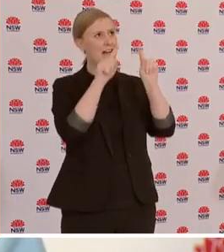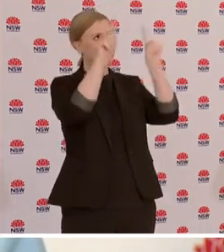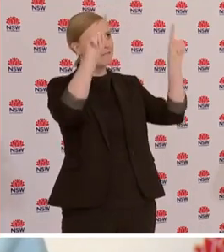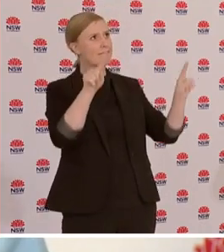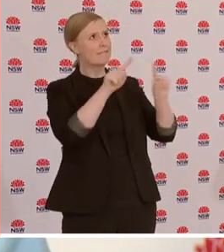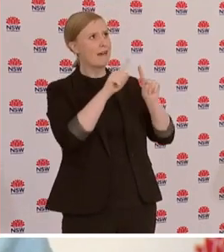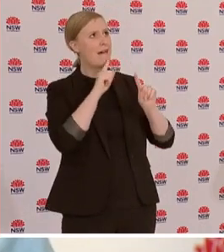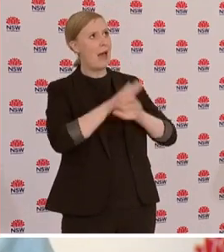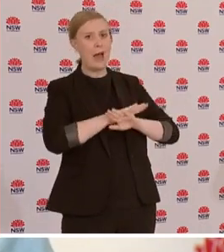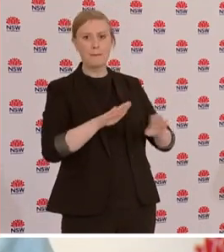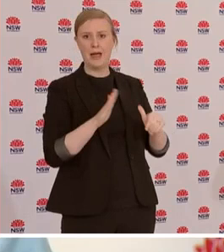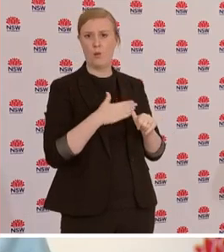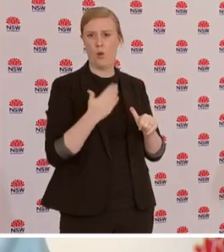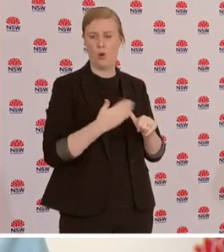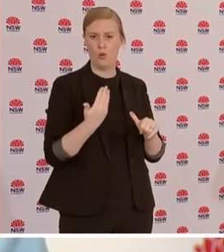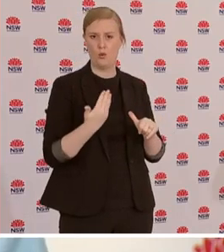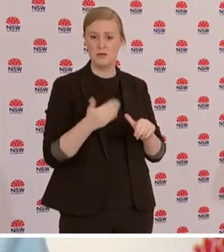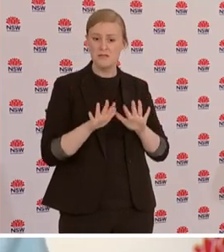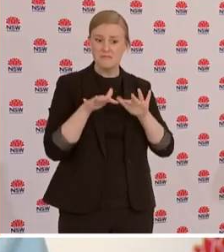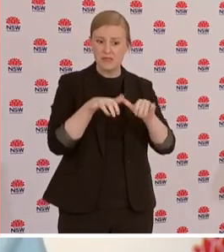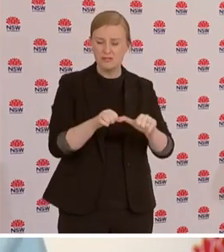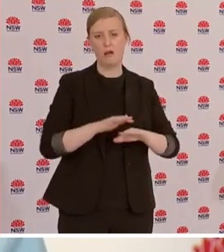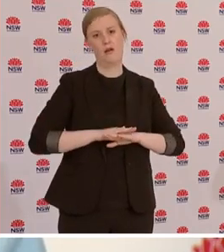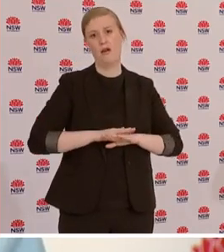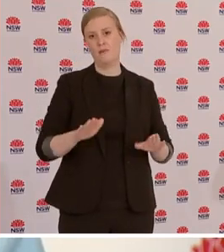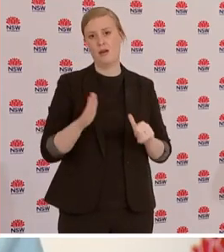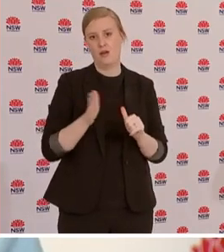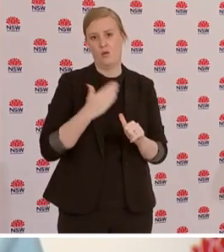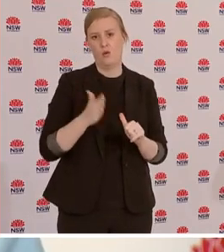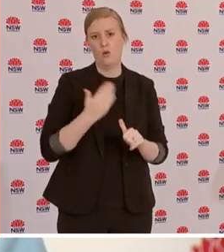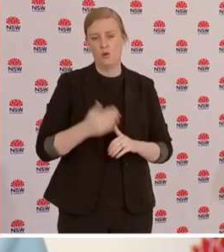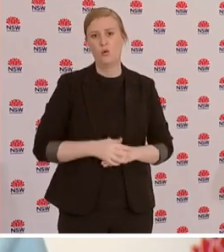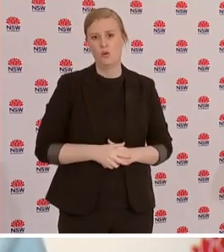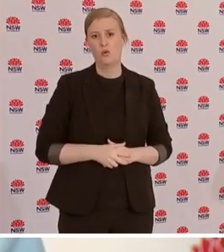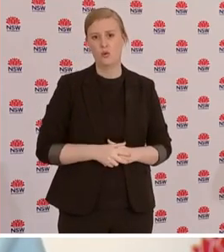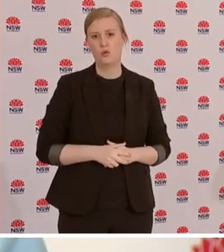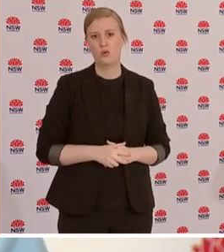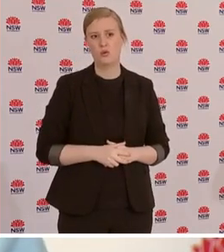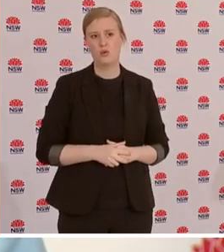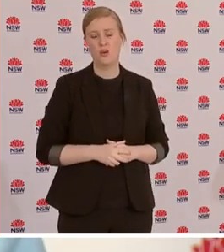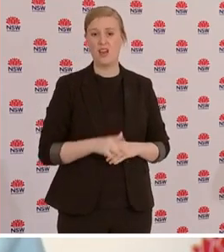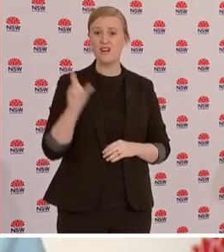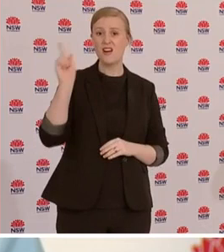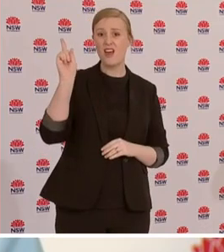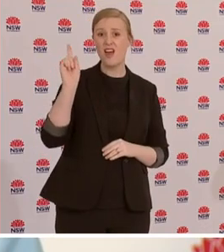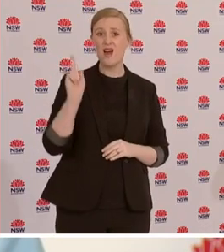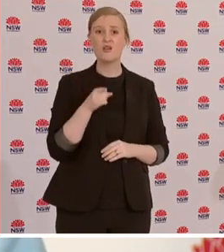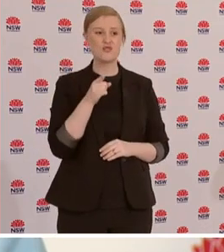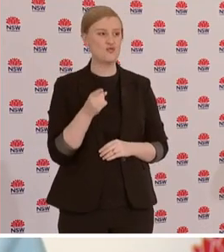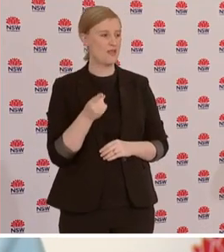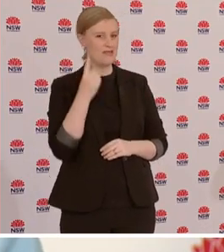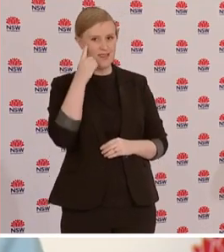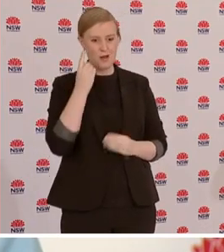the beach. People need to understand that this is not a time to make money on the back of